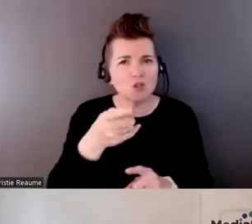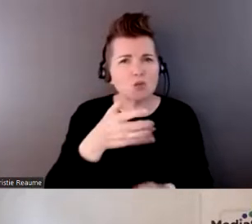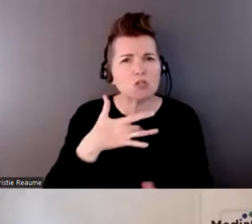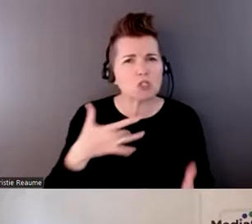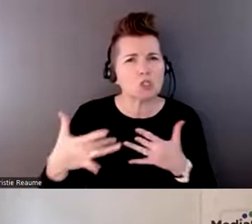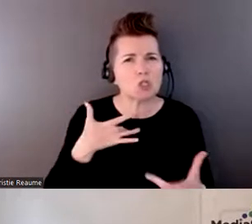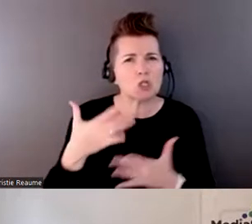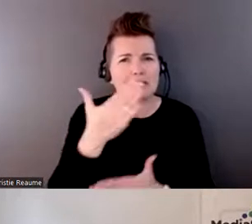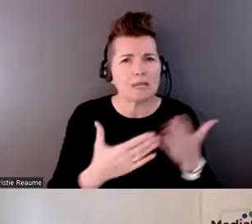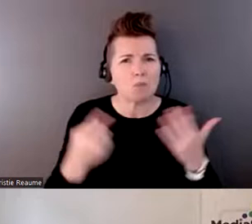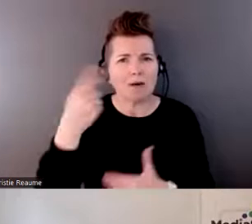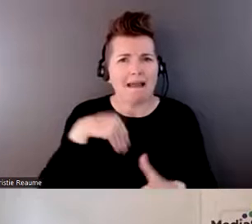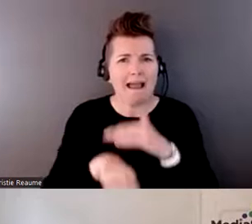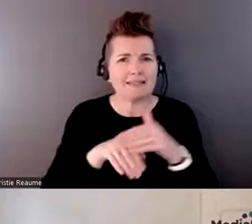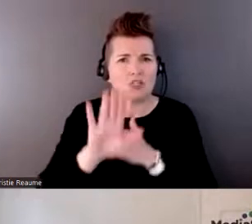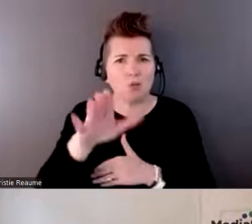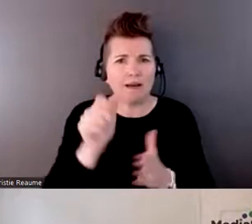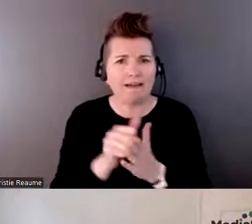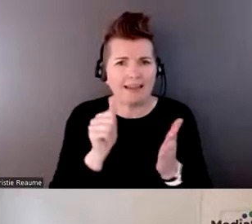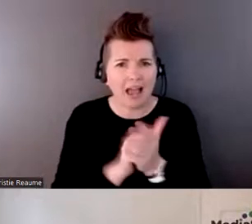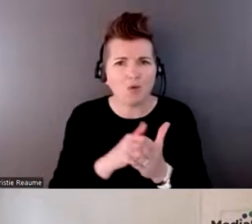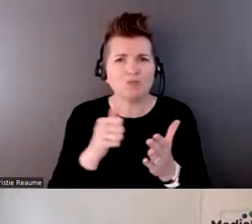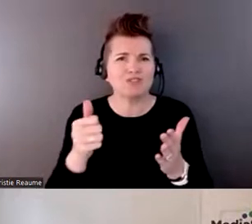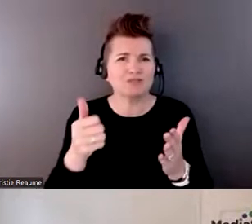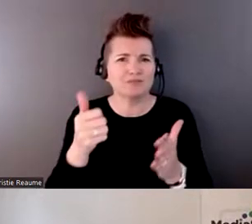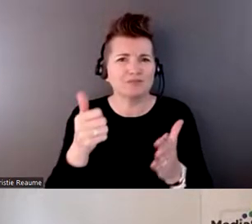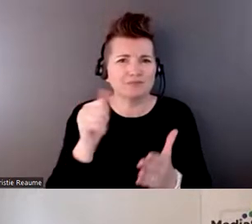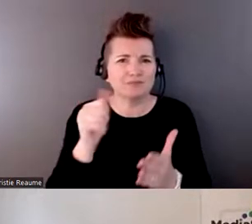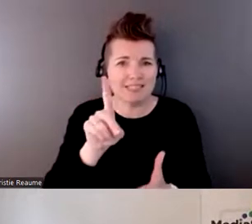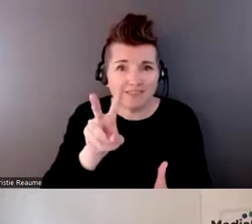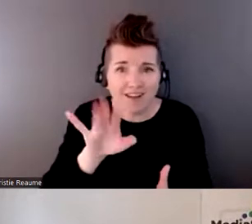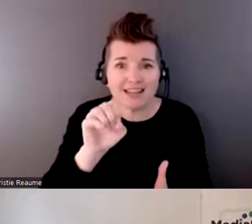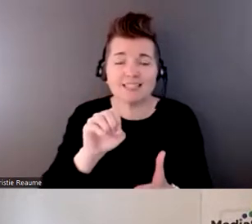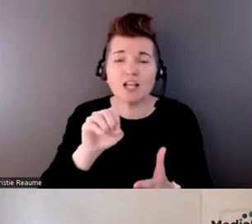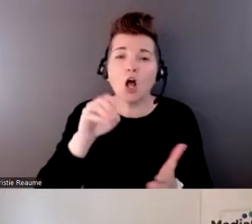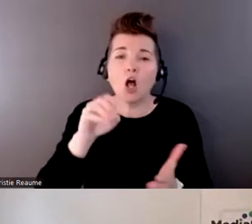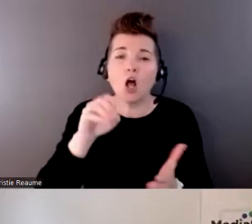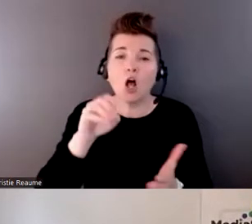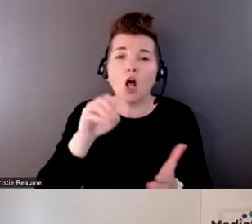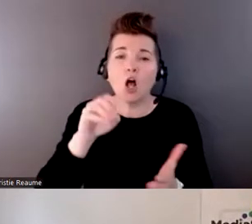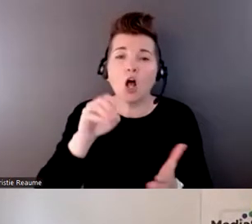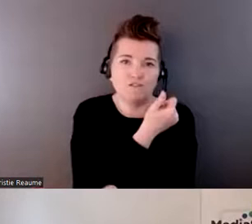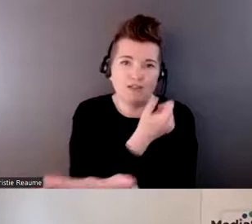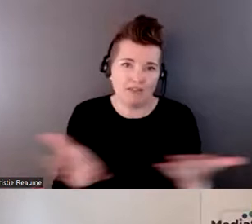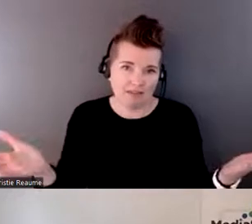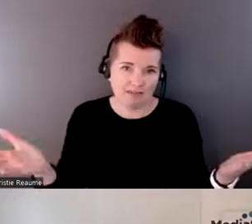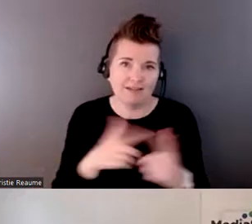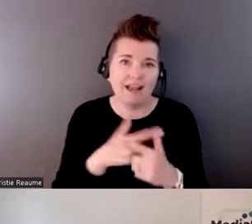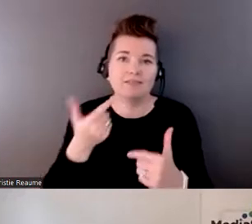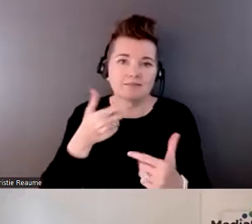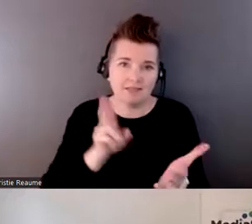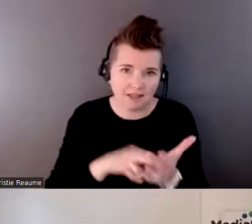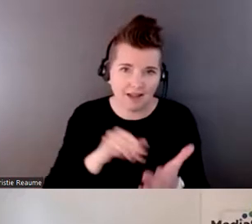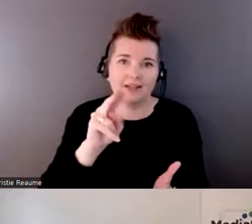is to log out and to, to re-log into those, um, to those accounts, it's pretty, it's pretty rare though, but that does happen. I would say,